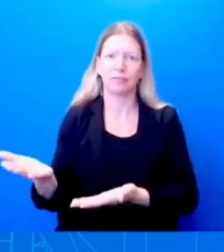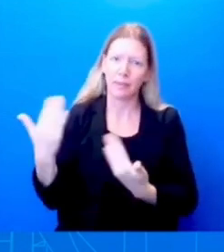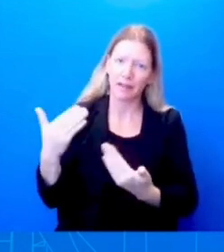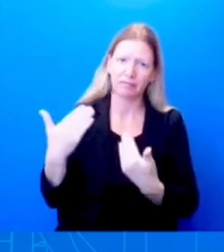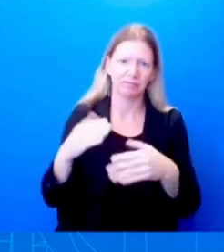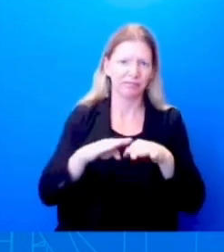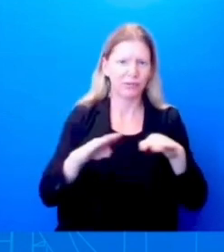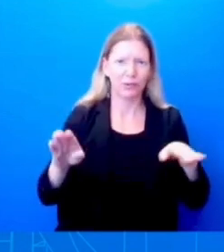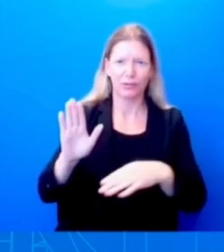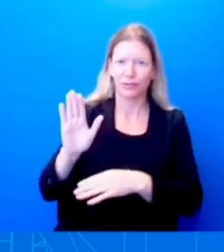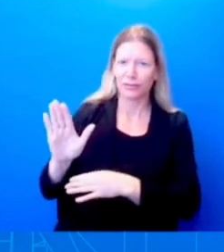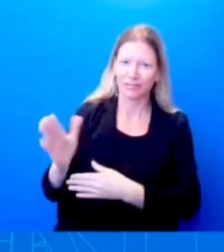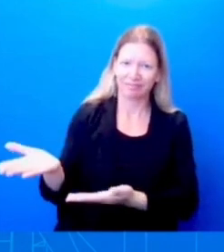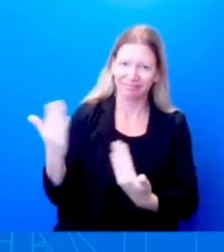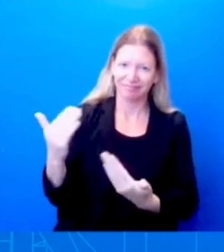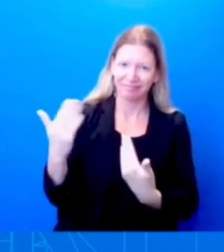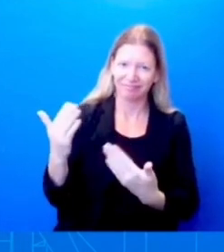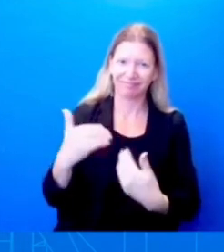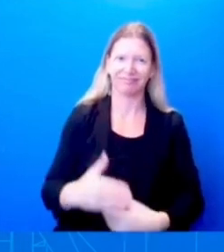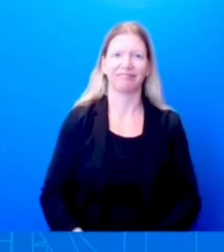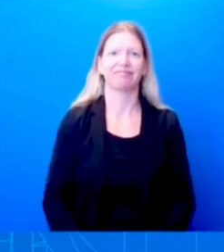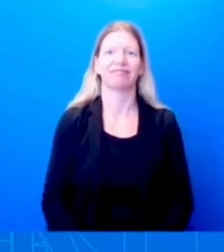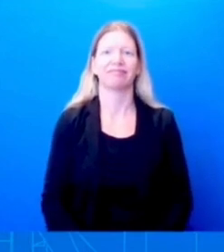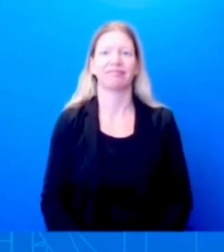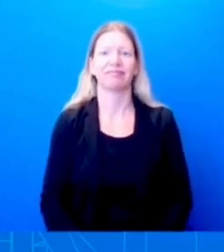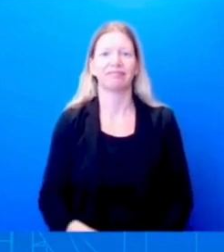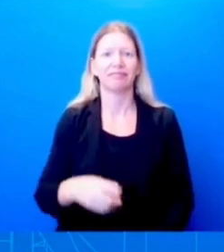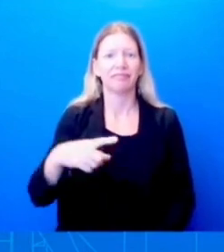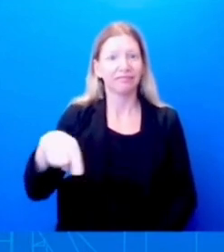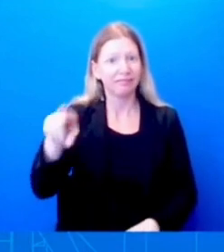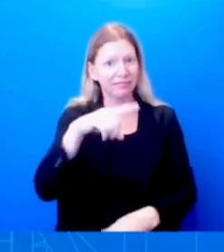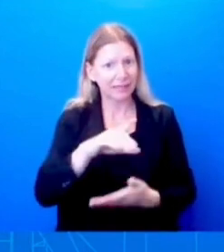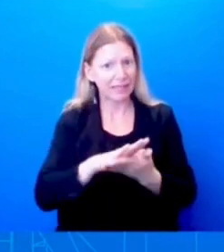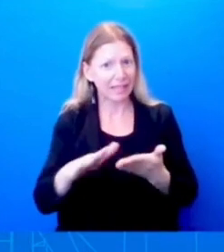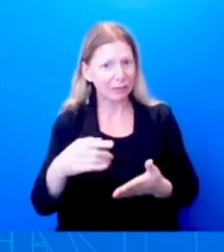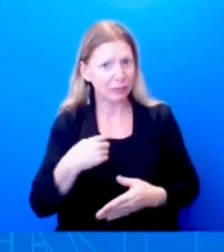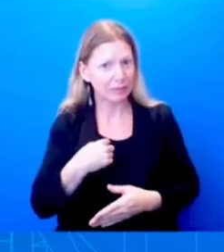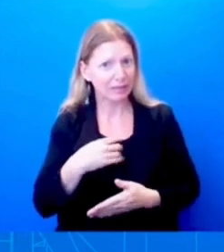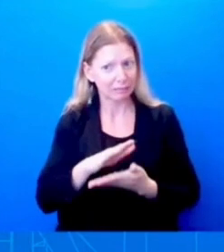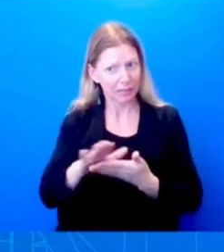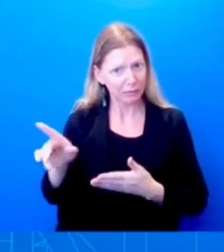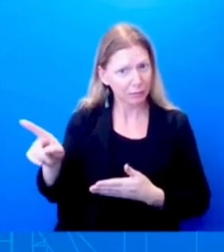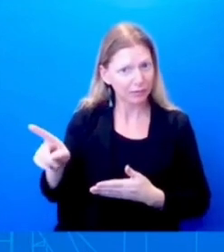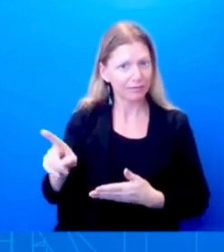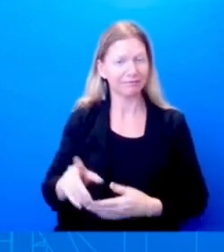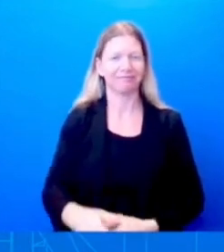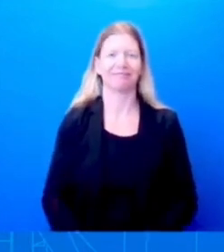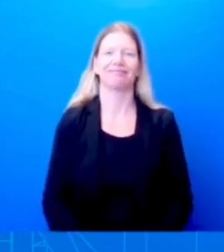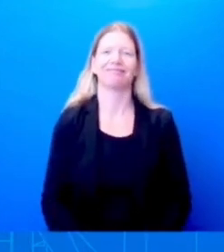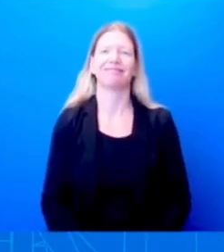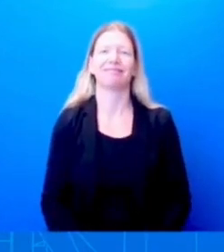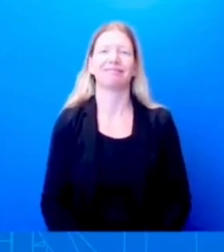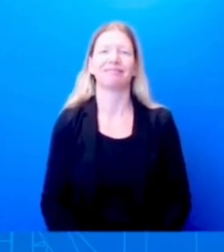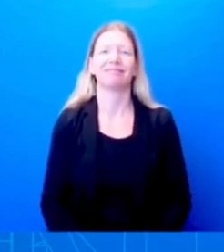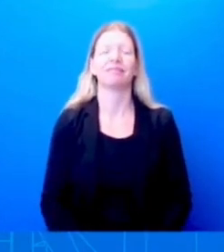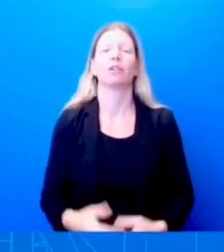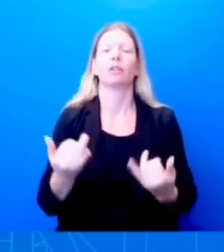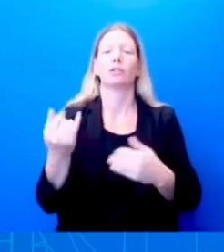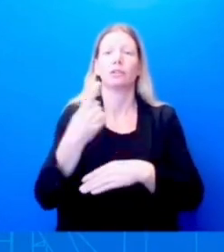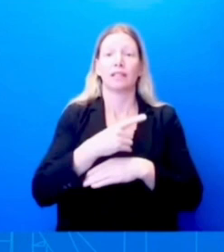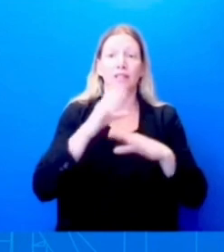That means be nice to me. Be nice to him, yes. So today, the president and Vice President Harris